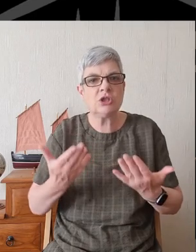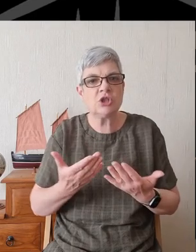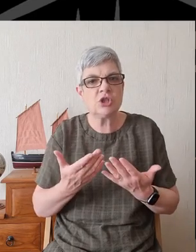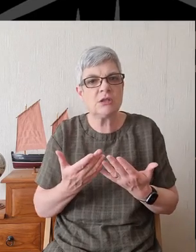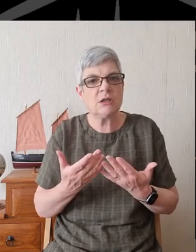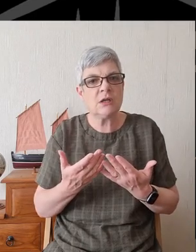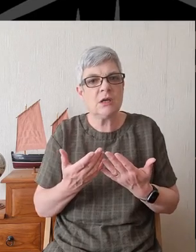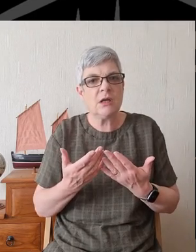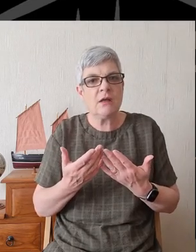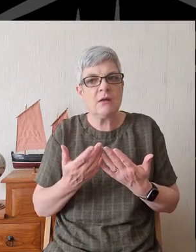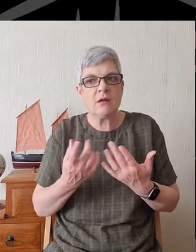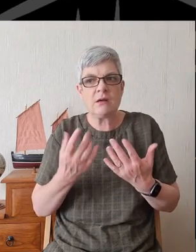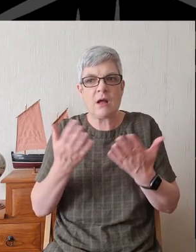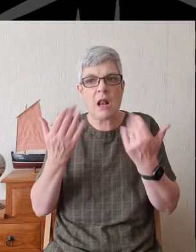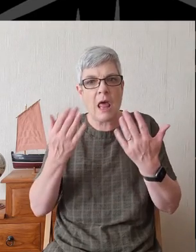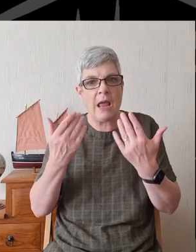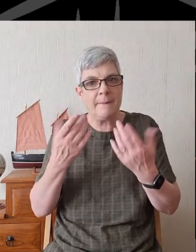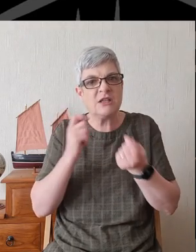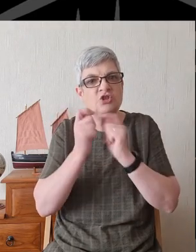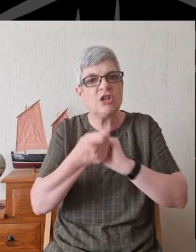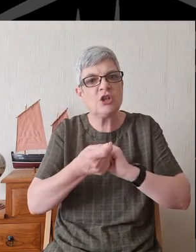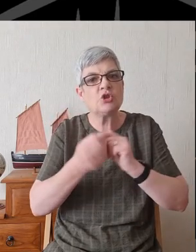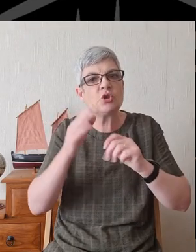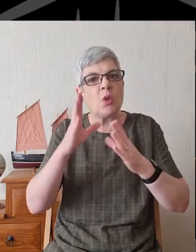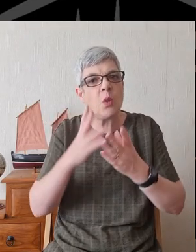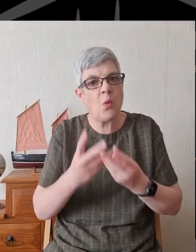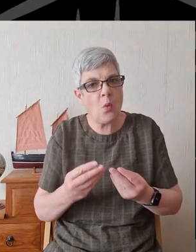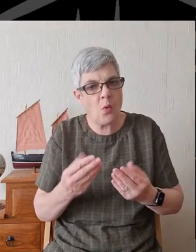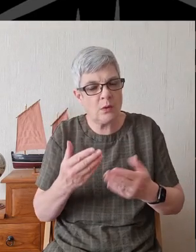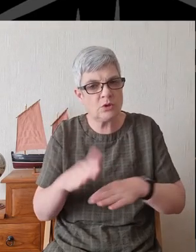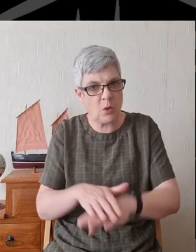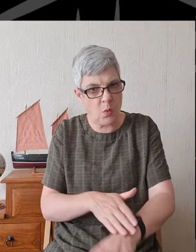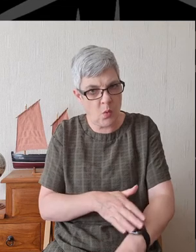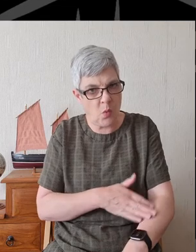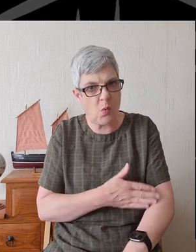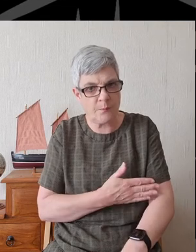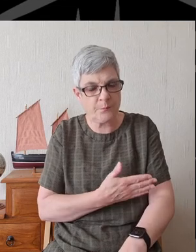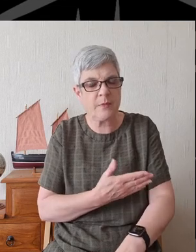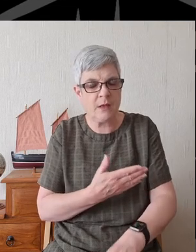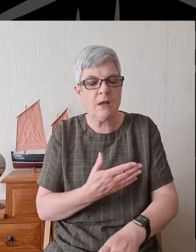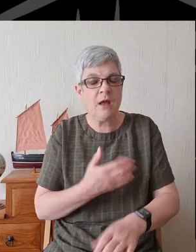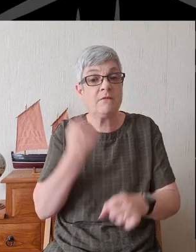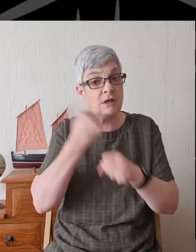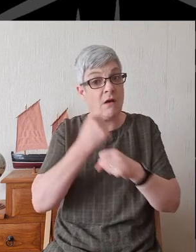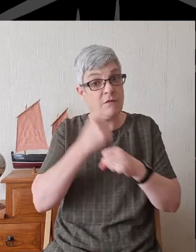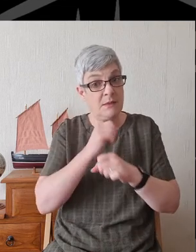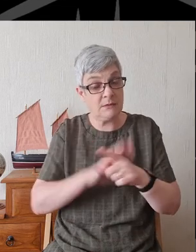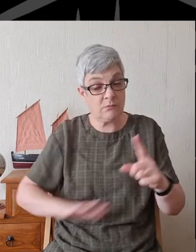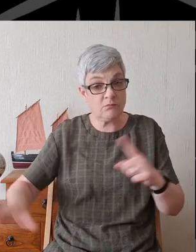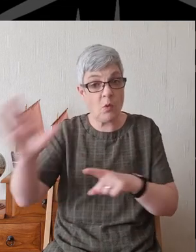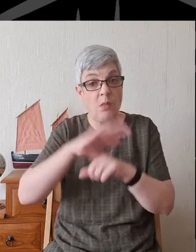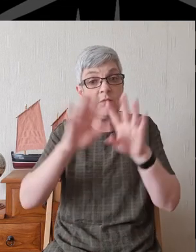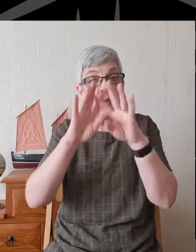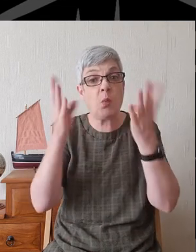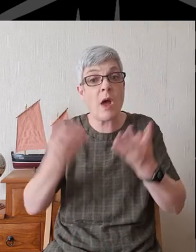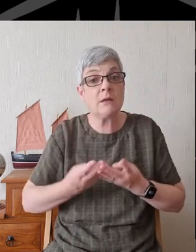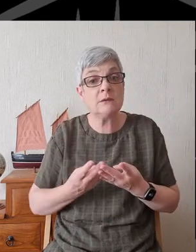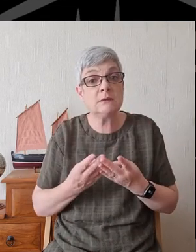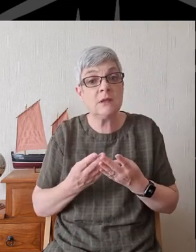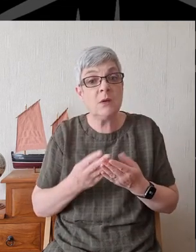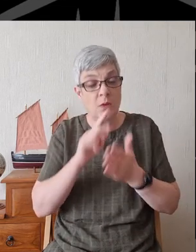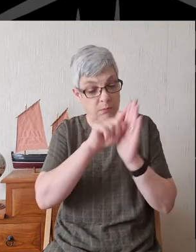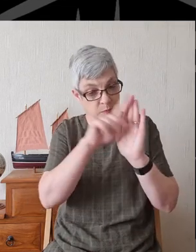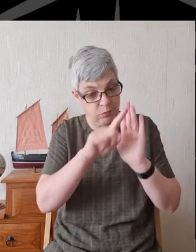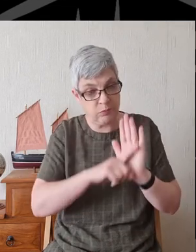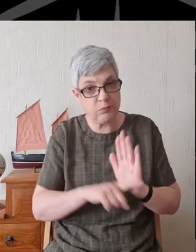Climate change And for governments Across the world To legislate In ways that guard The